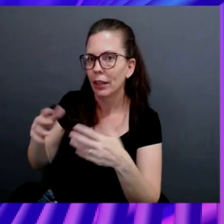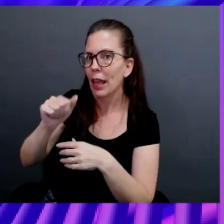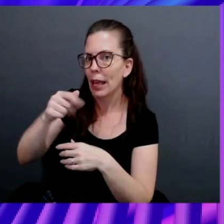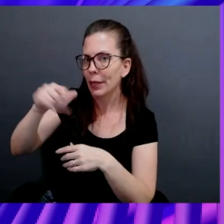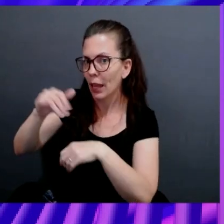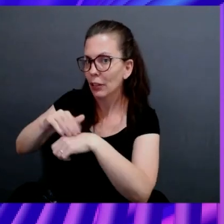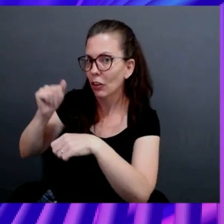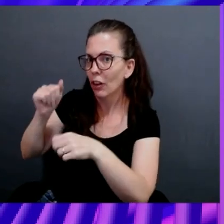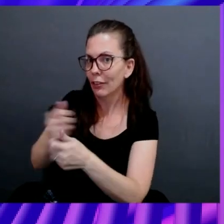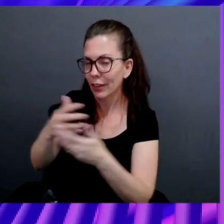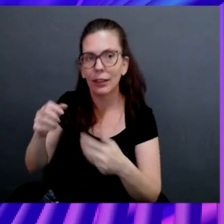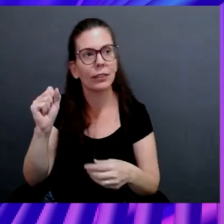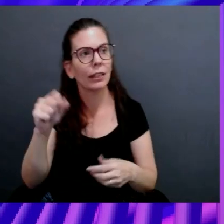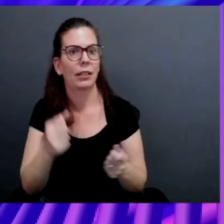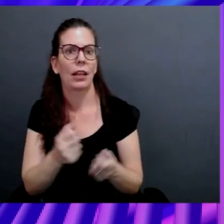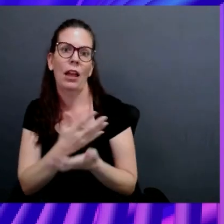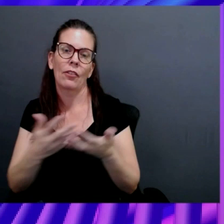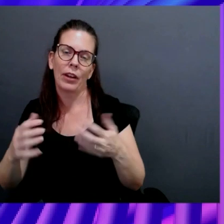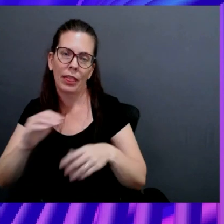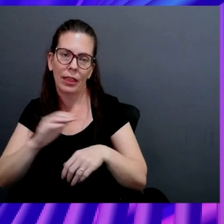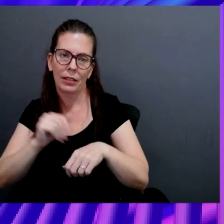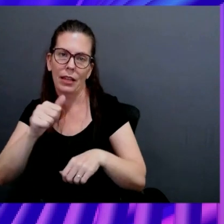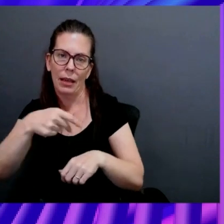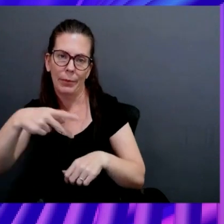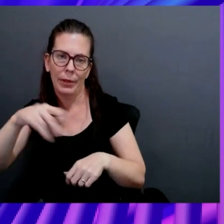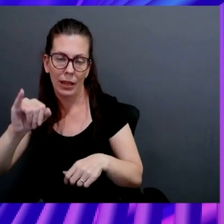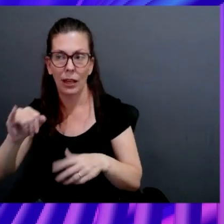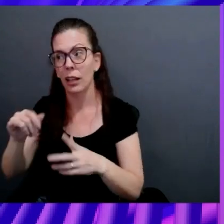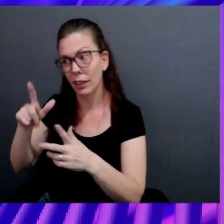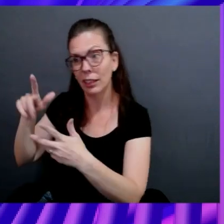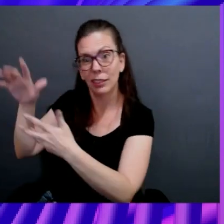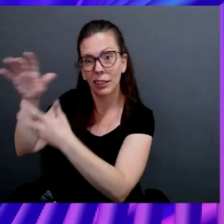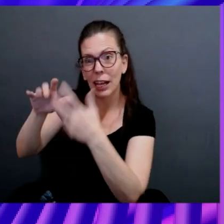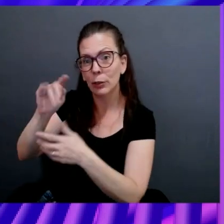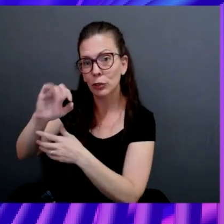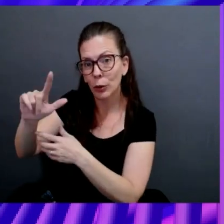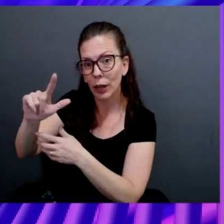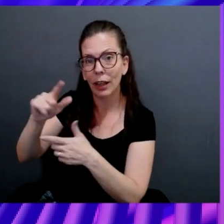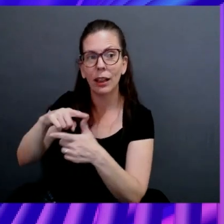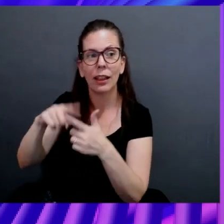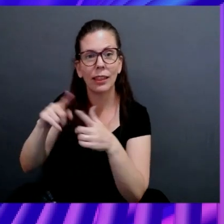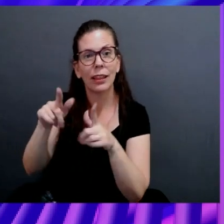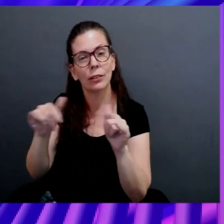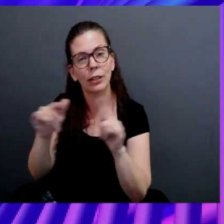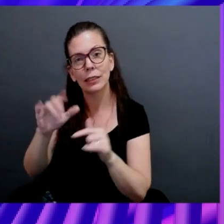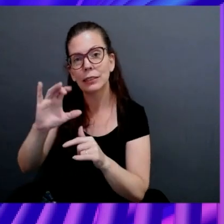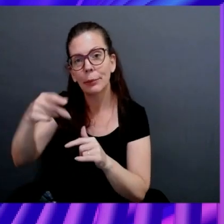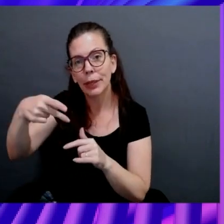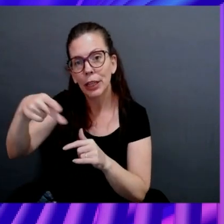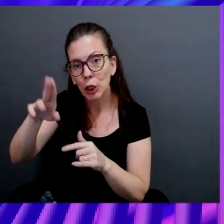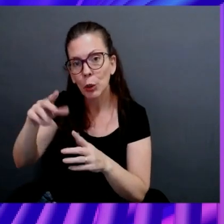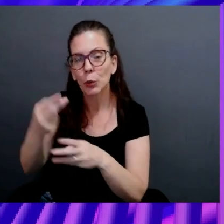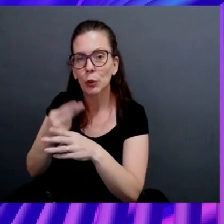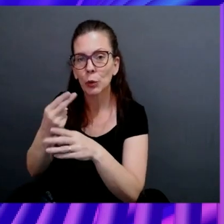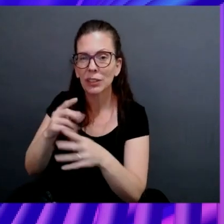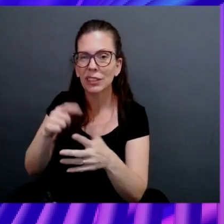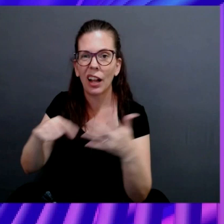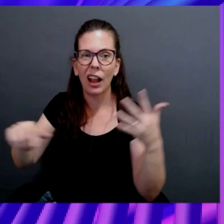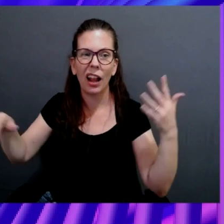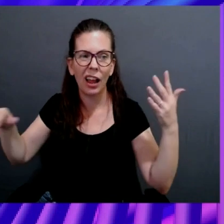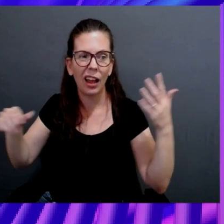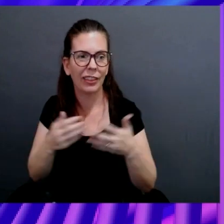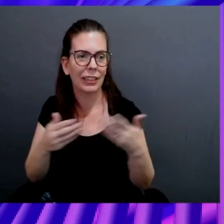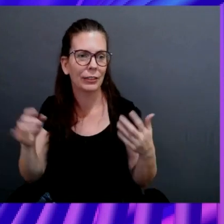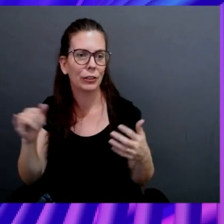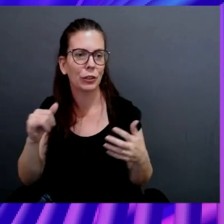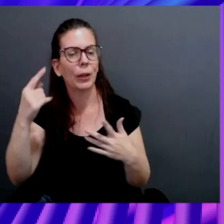is an API call. Meanwhile, and that's in CloudTrail, and then meanwhile you can have CPU usage and other things. Exactly. And then you reason